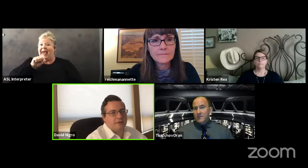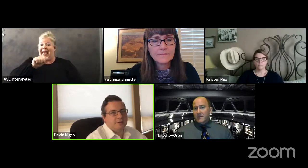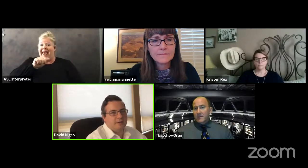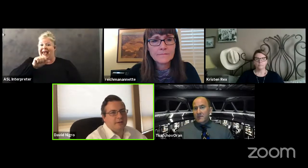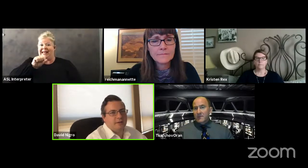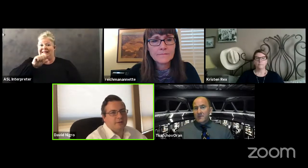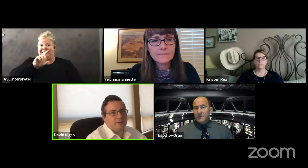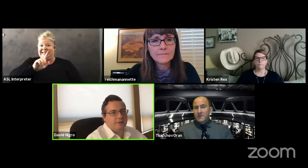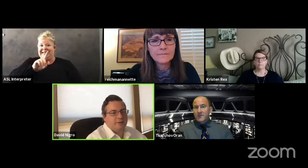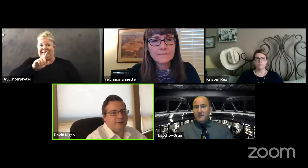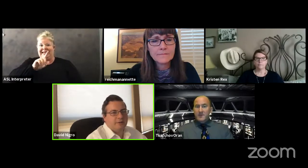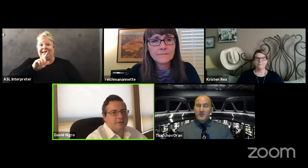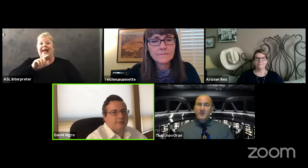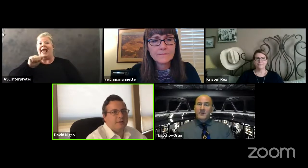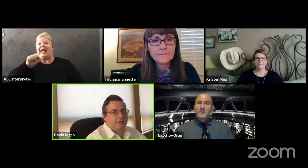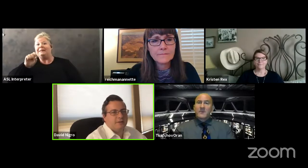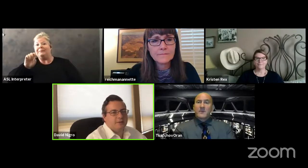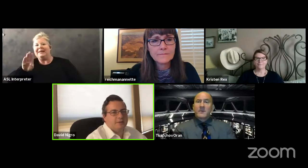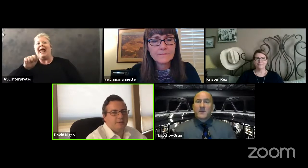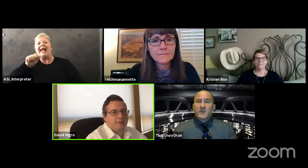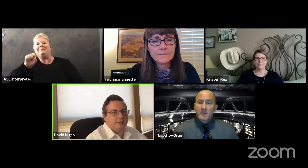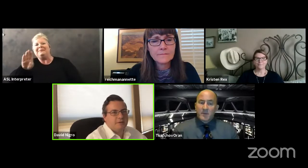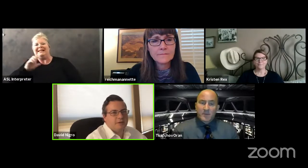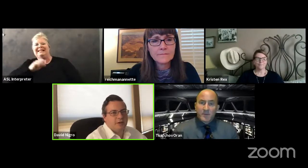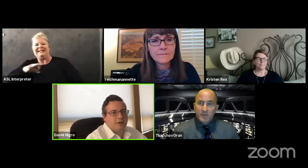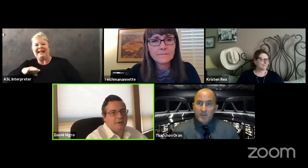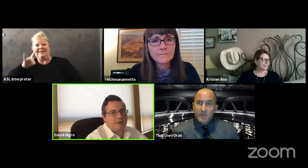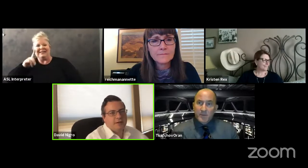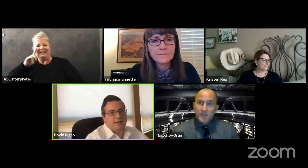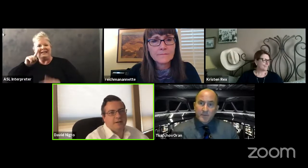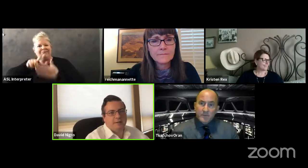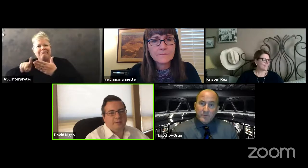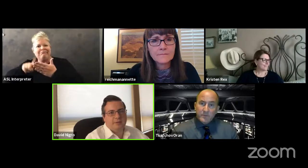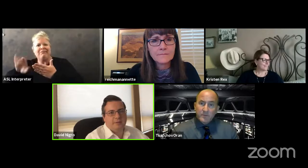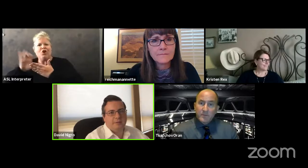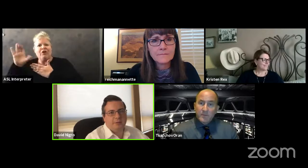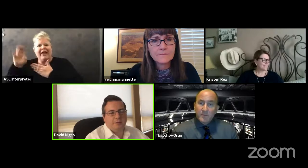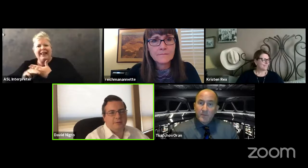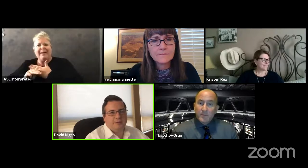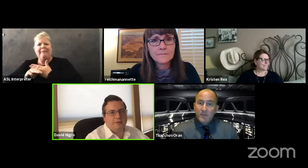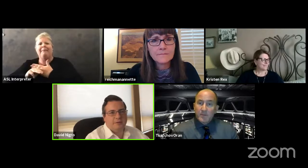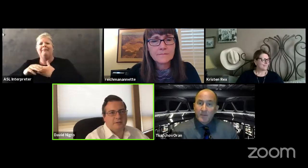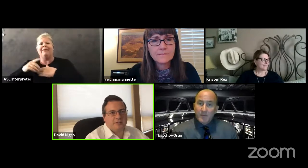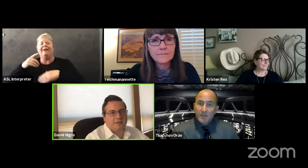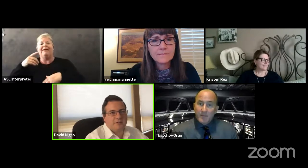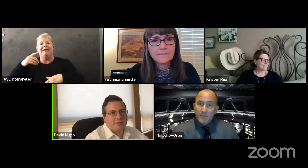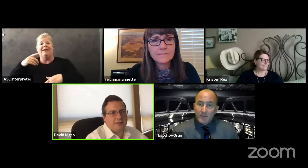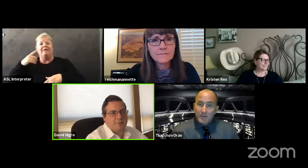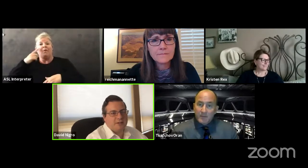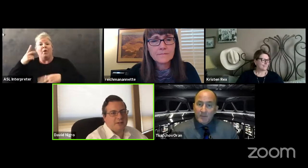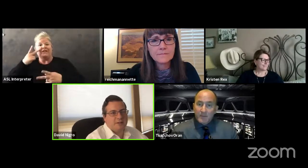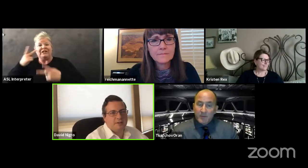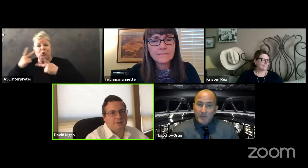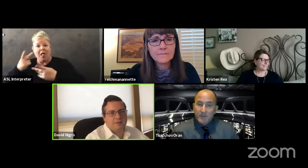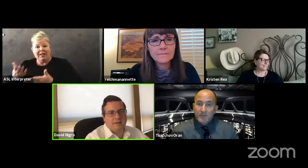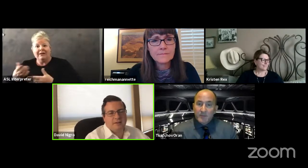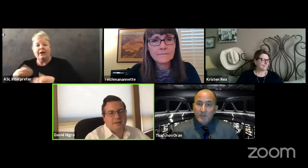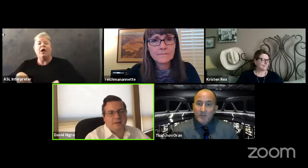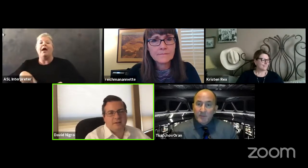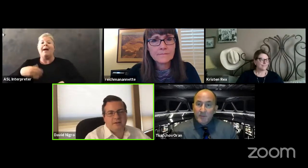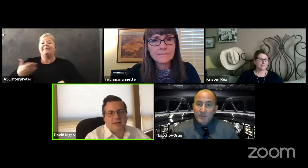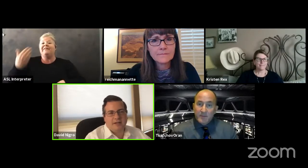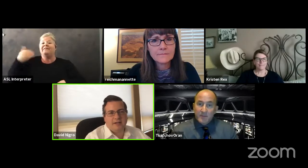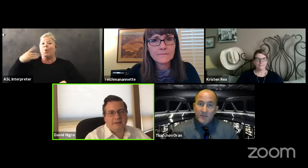this curriculum i know that when we looked at some of the other ones a couple of years ago uh we ended up going with a different selection for asb because